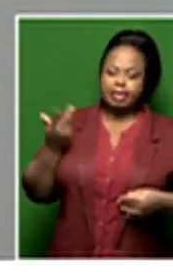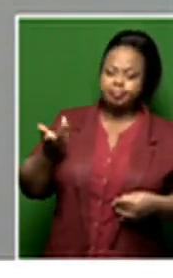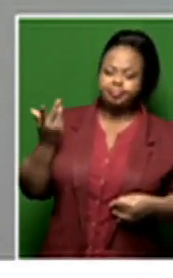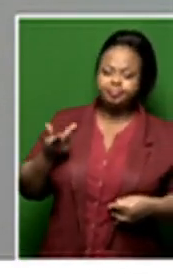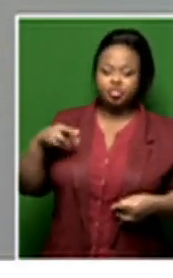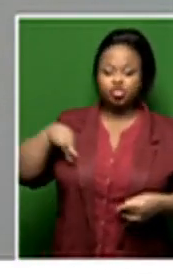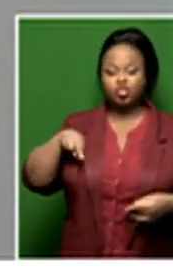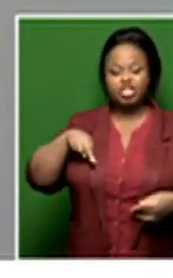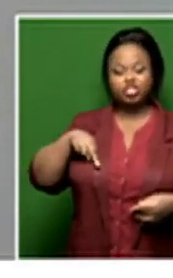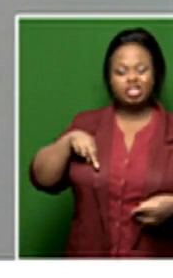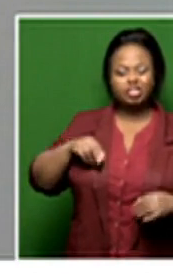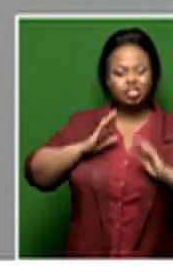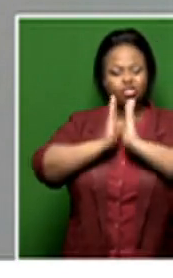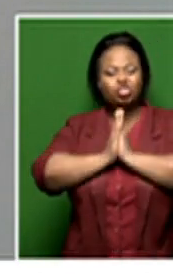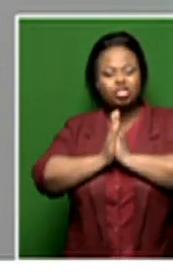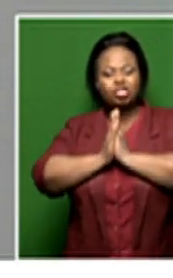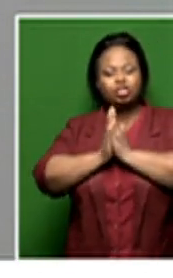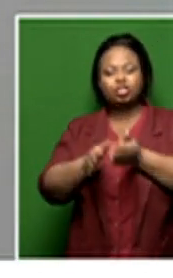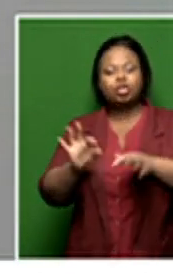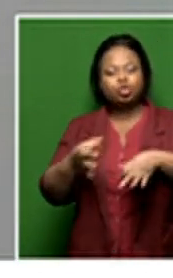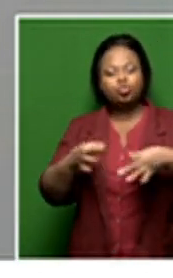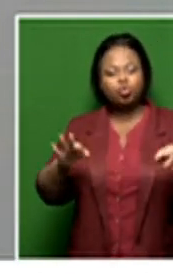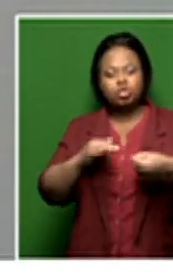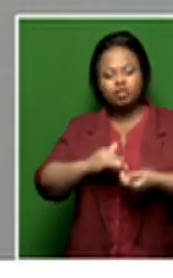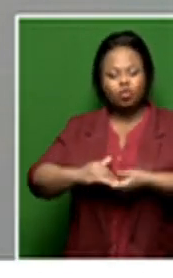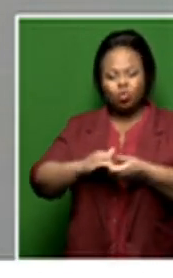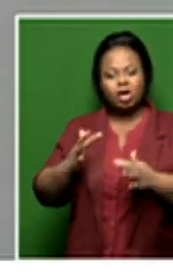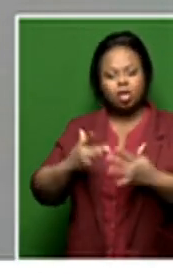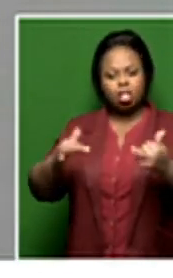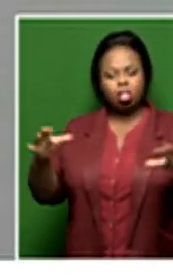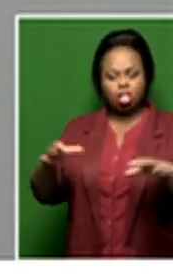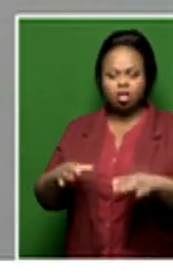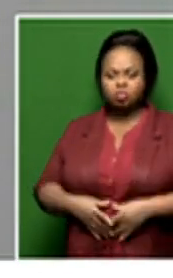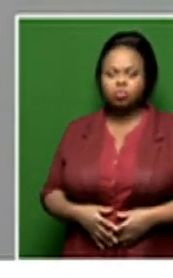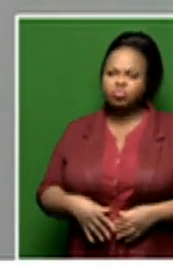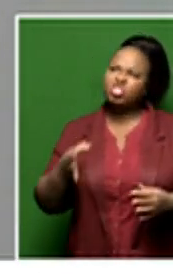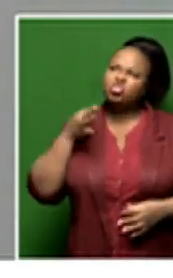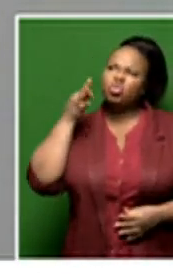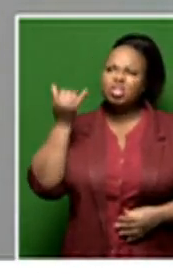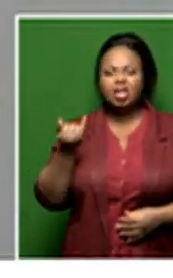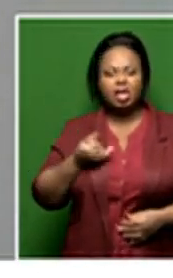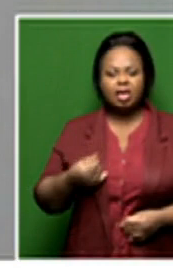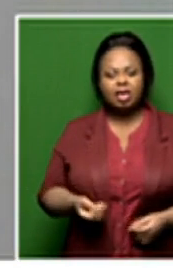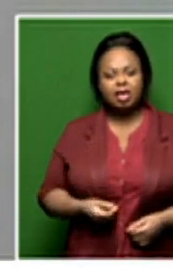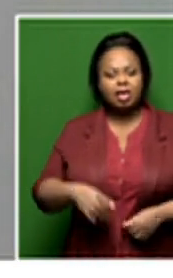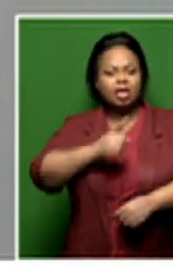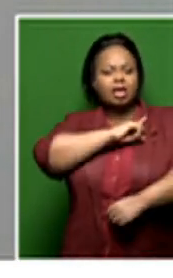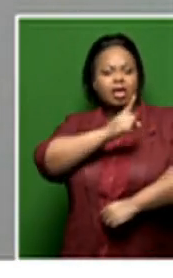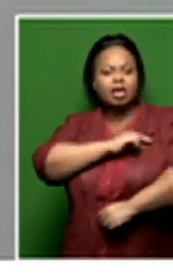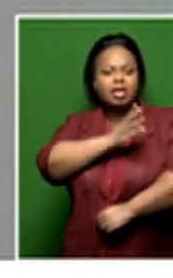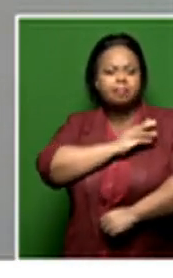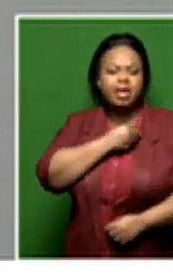religious, you know, choruses. He took the simple songs like Aganamanda,